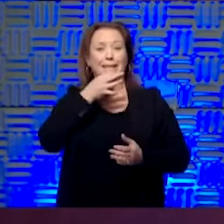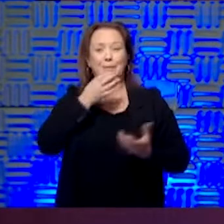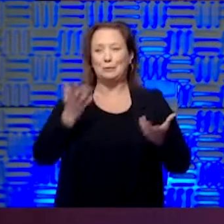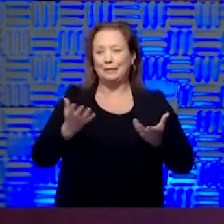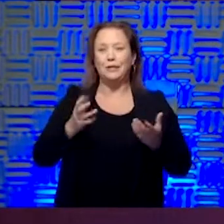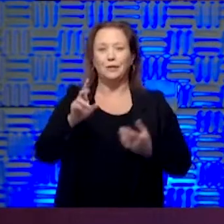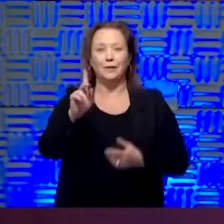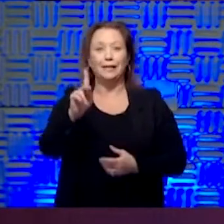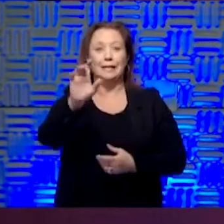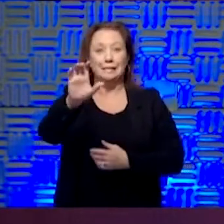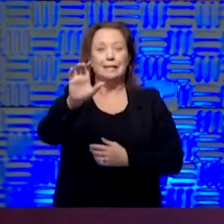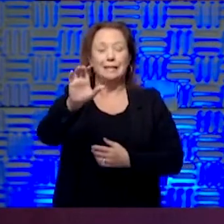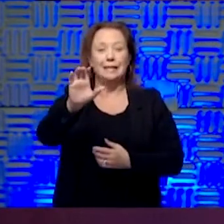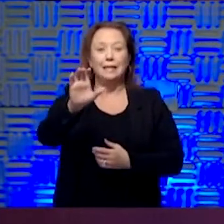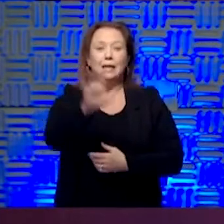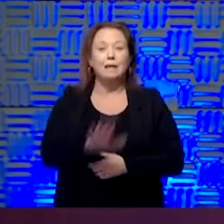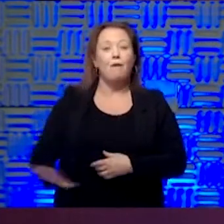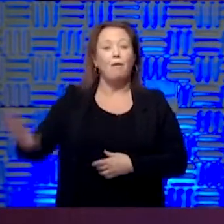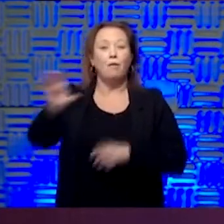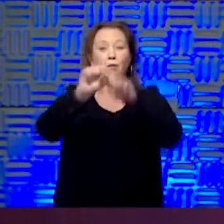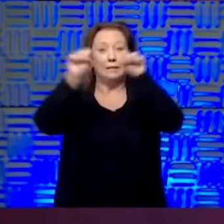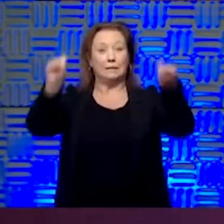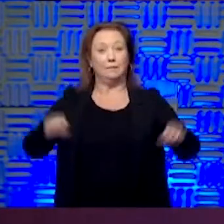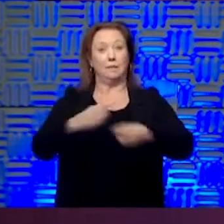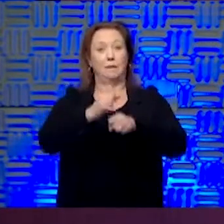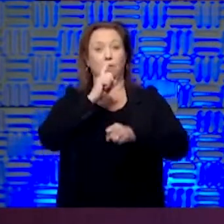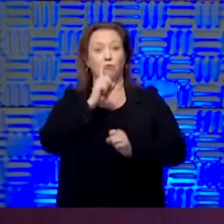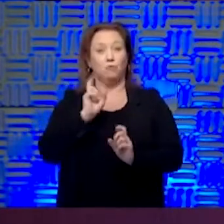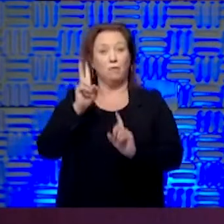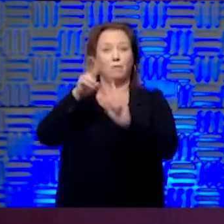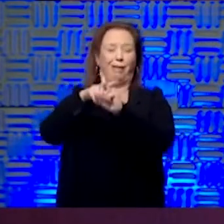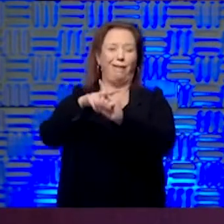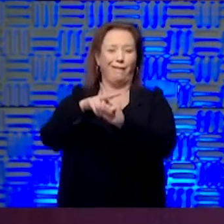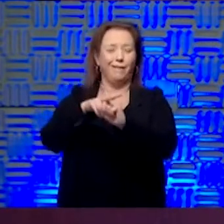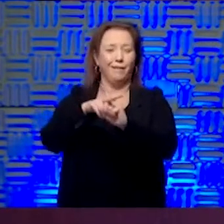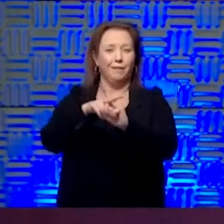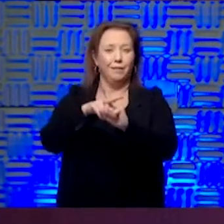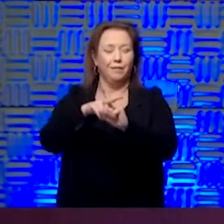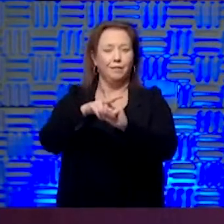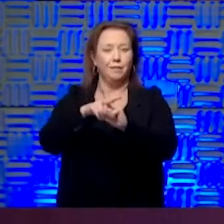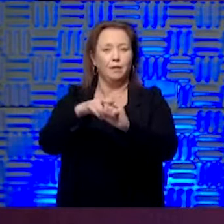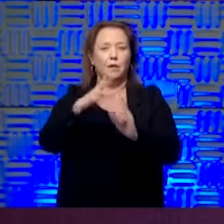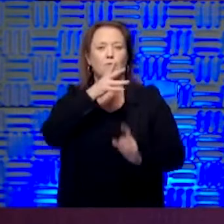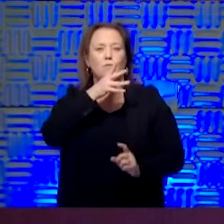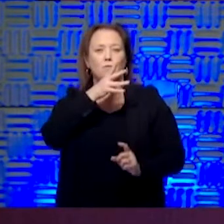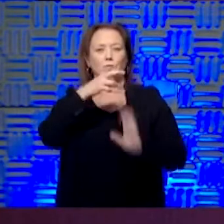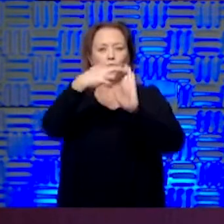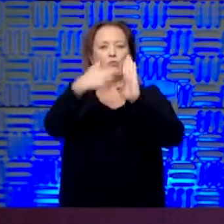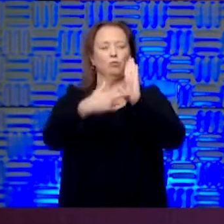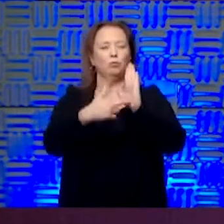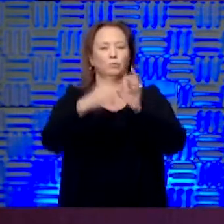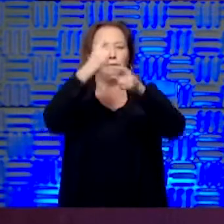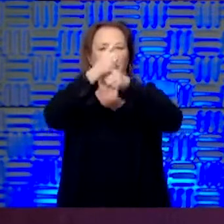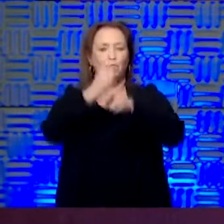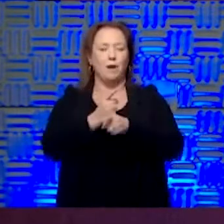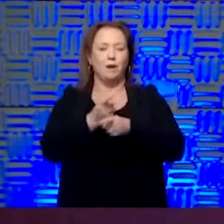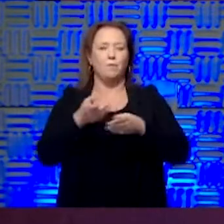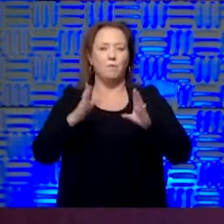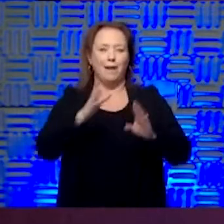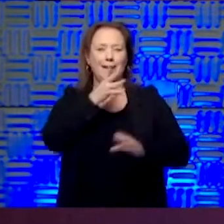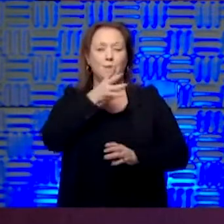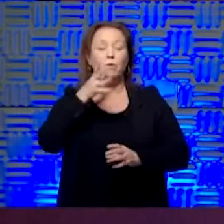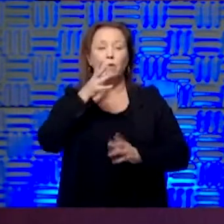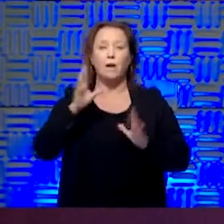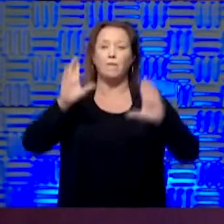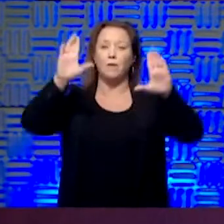in Kansas City and across our system just to make sure that we're applying those rules in an appropriate way in a rural setting. We have great